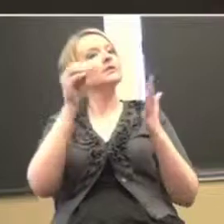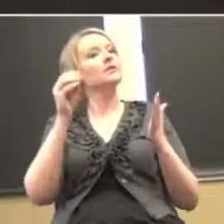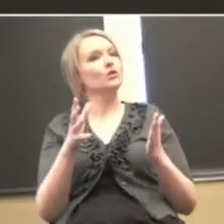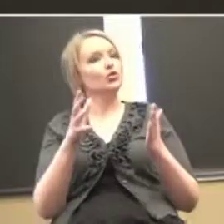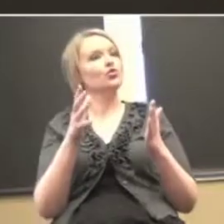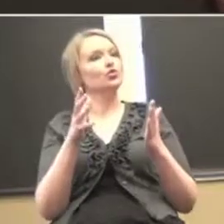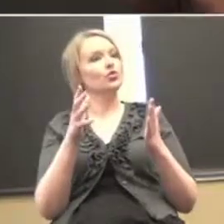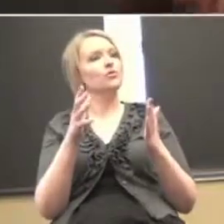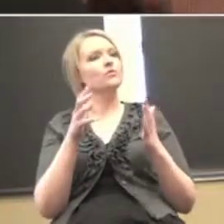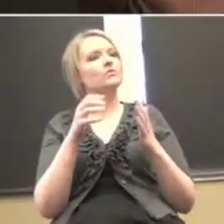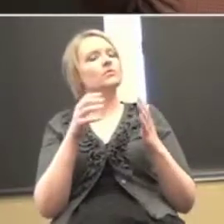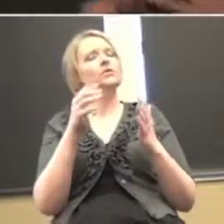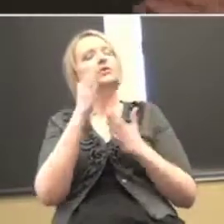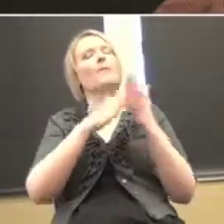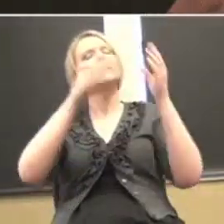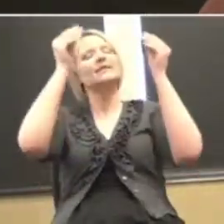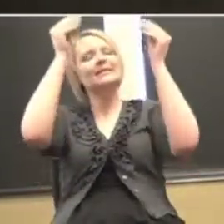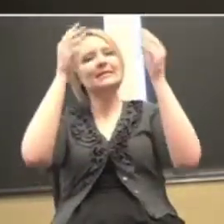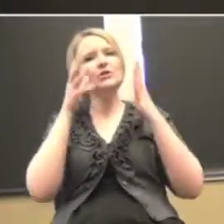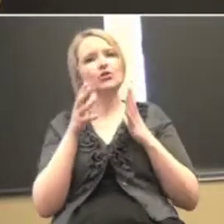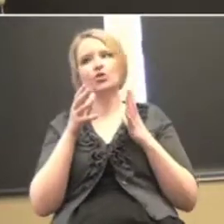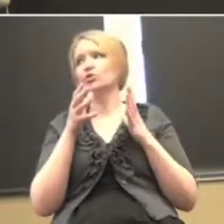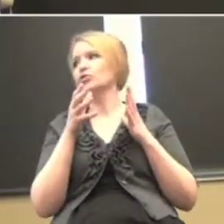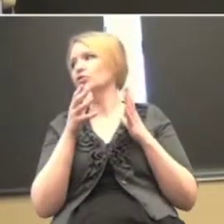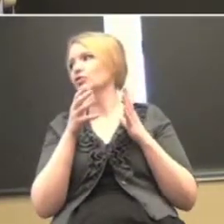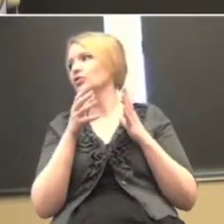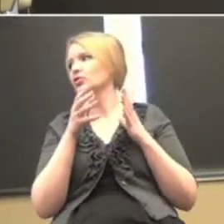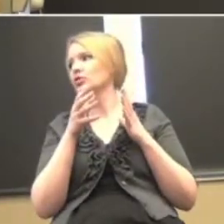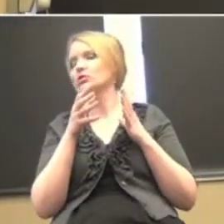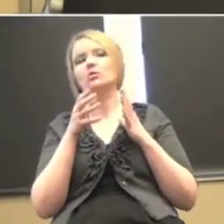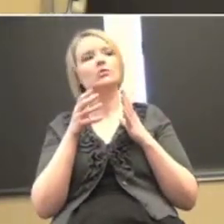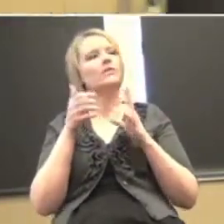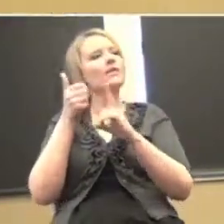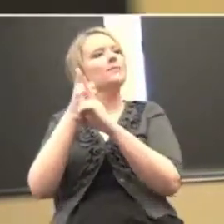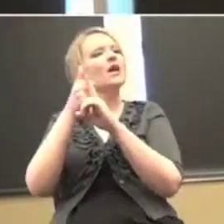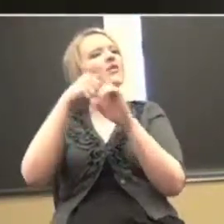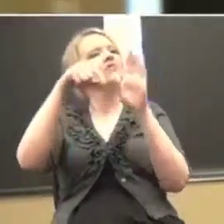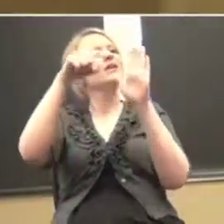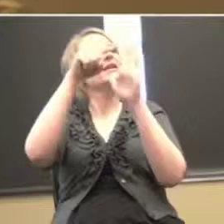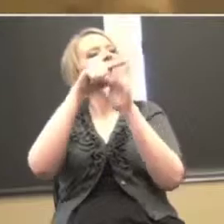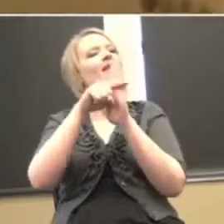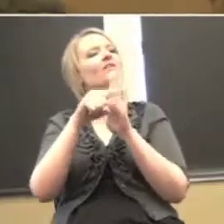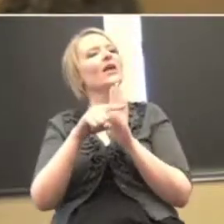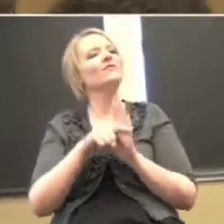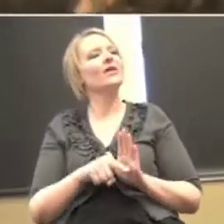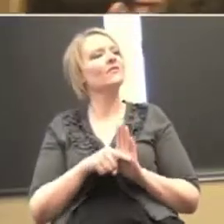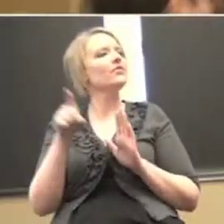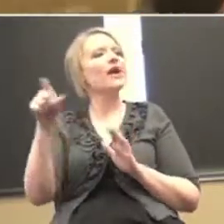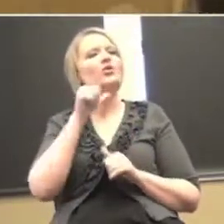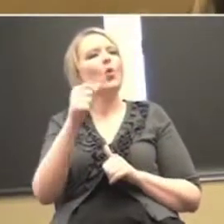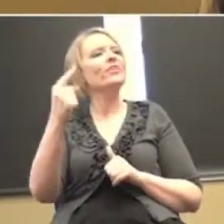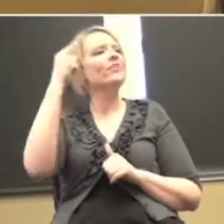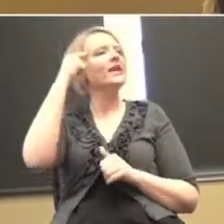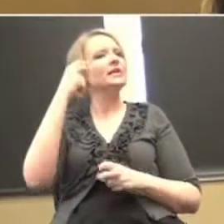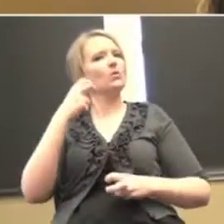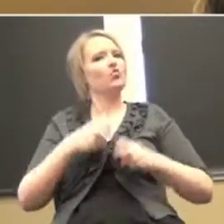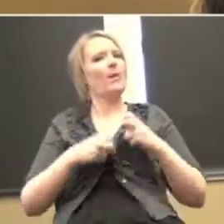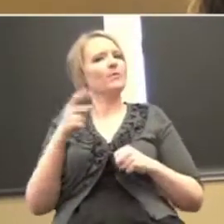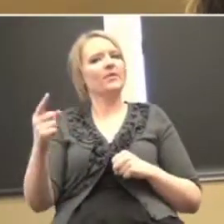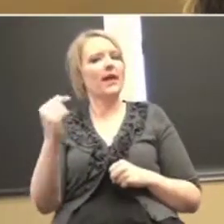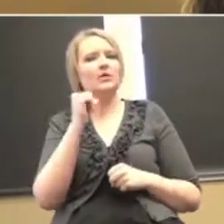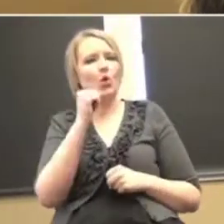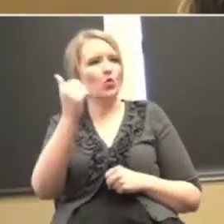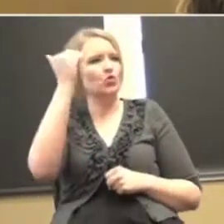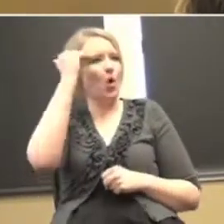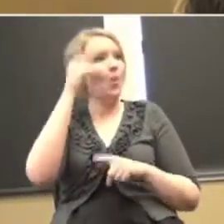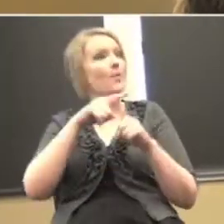well go ahead and say it again. I was saying that some teachers are so negative anyway, they don't think it's a problem and they're not aware of it so you'll still